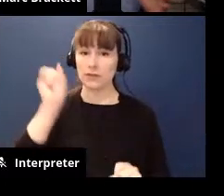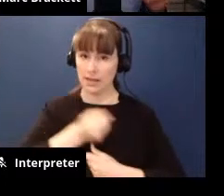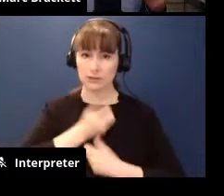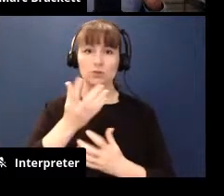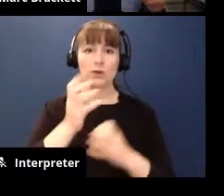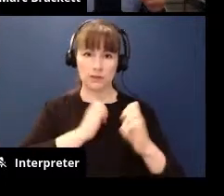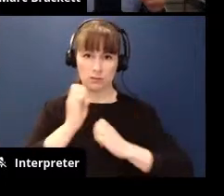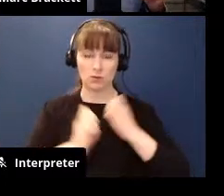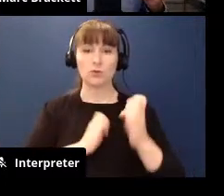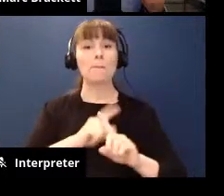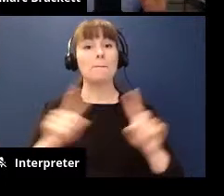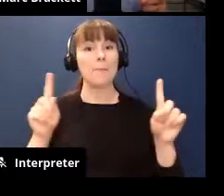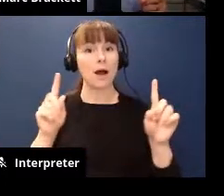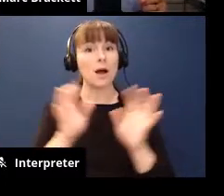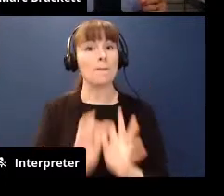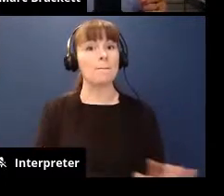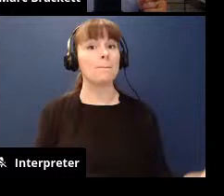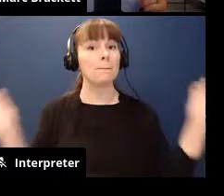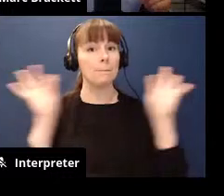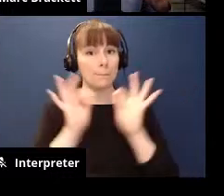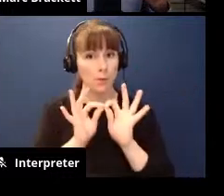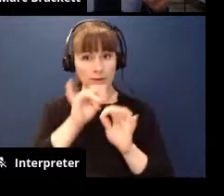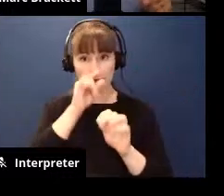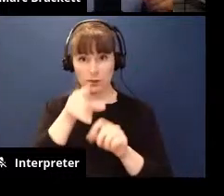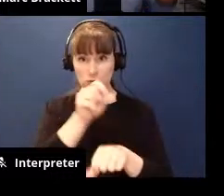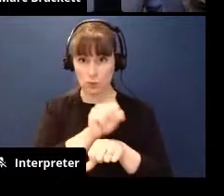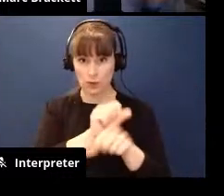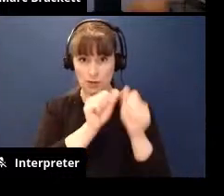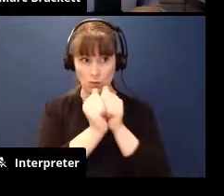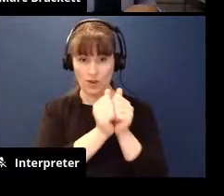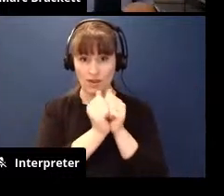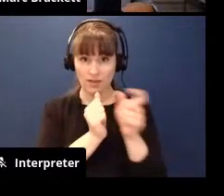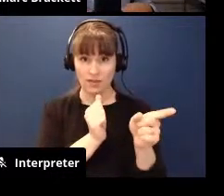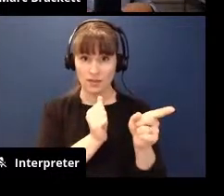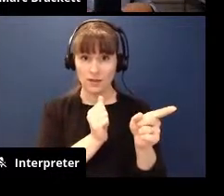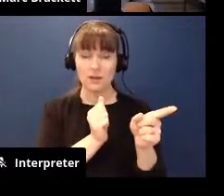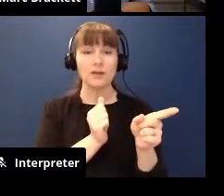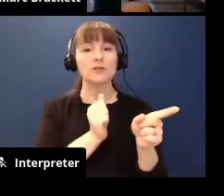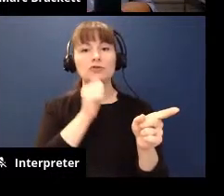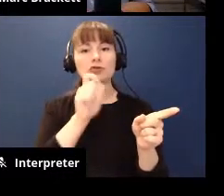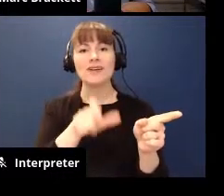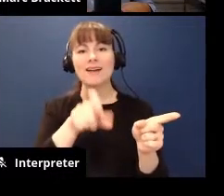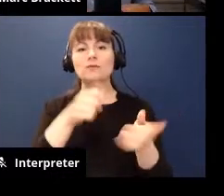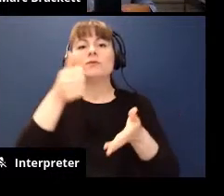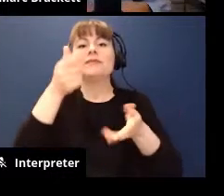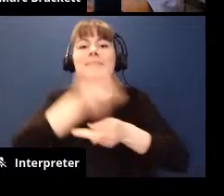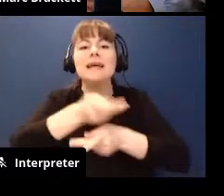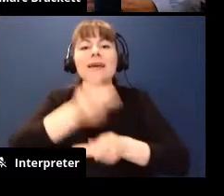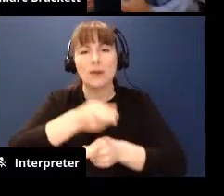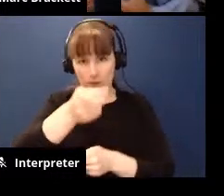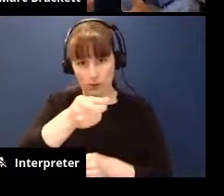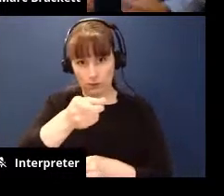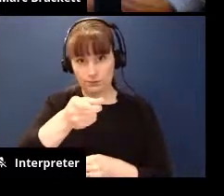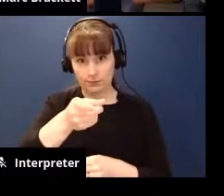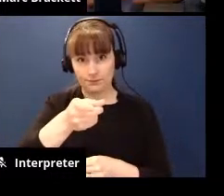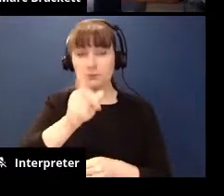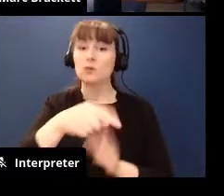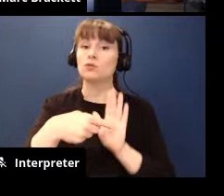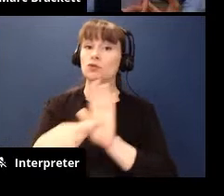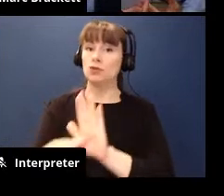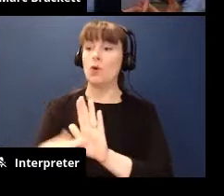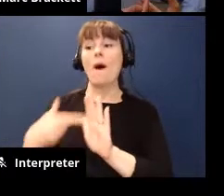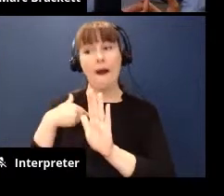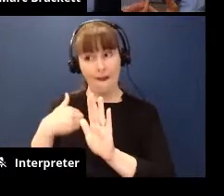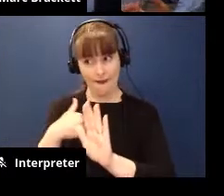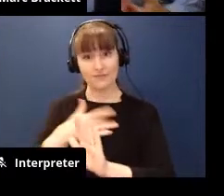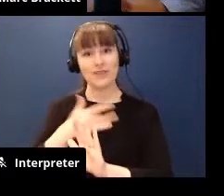you make sure that the kids who you're working with don't feel like they have to take care of you so you've got to demonstrate i have the